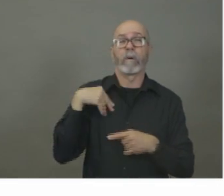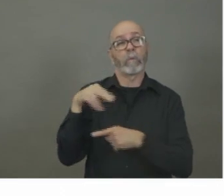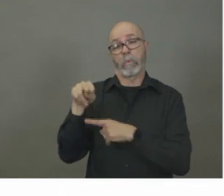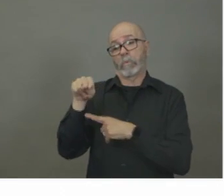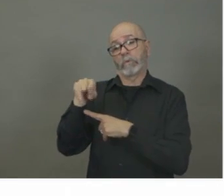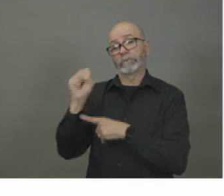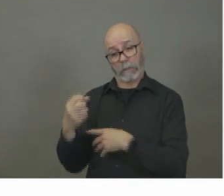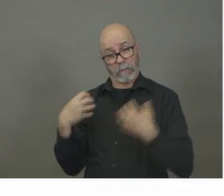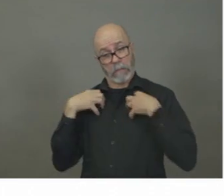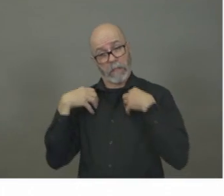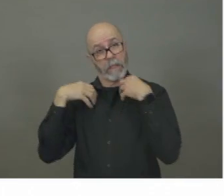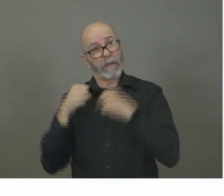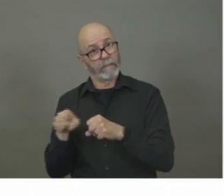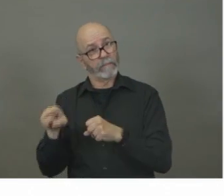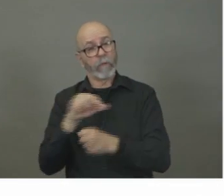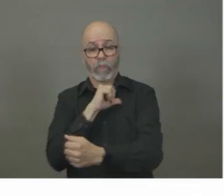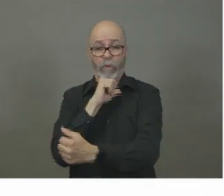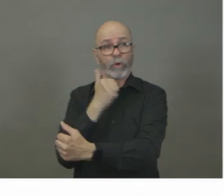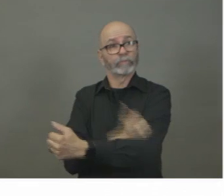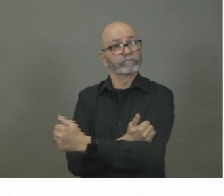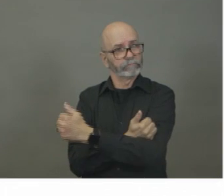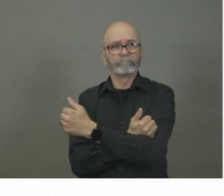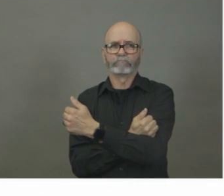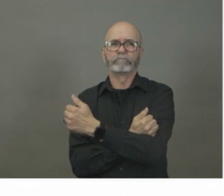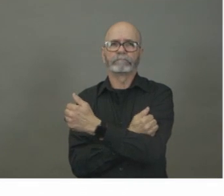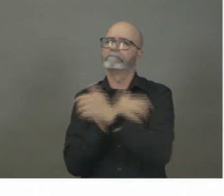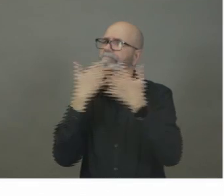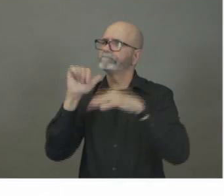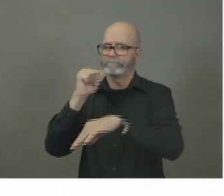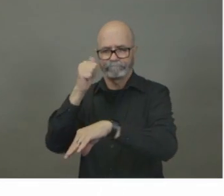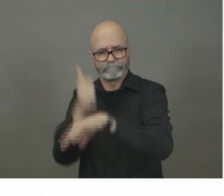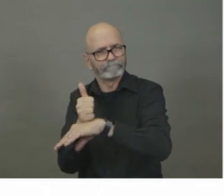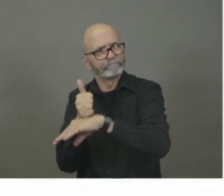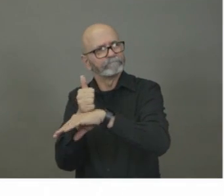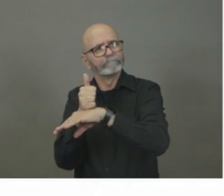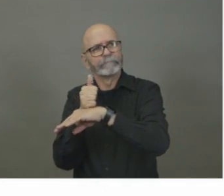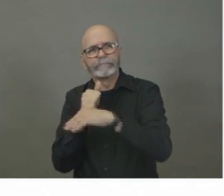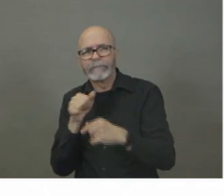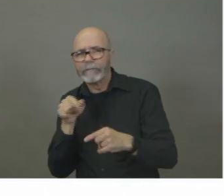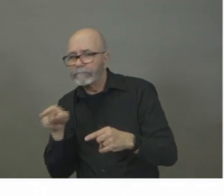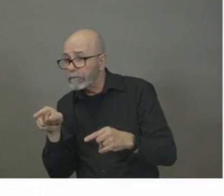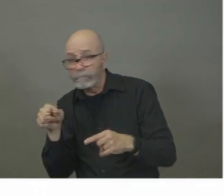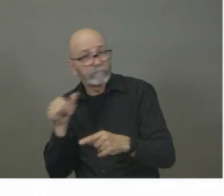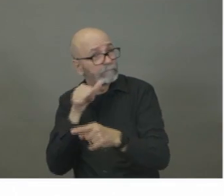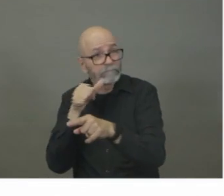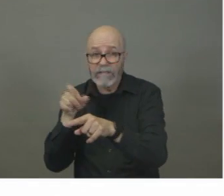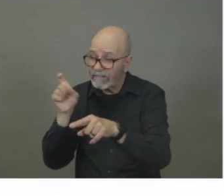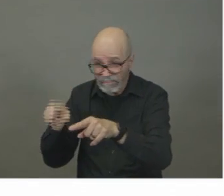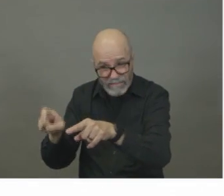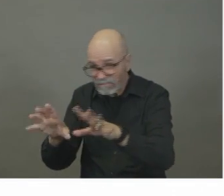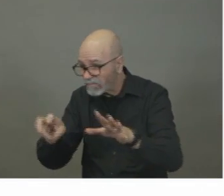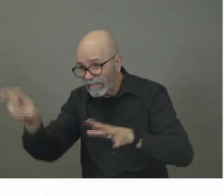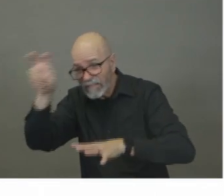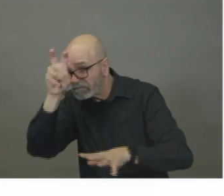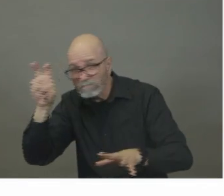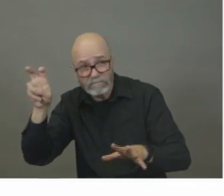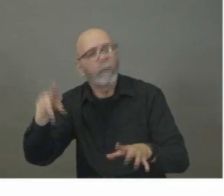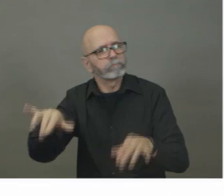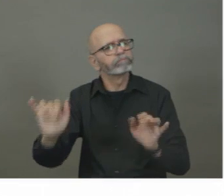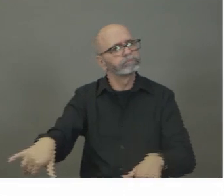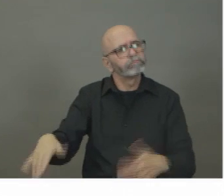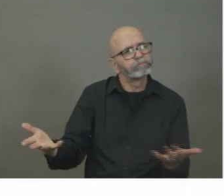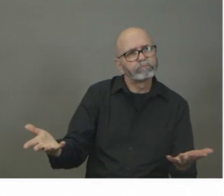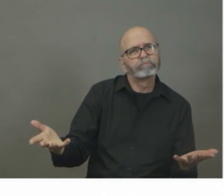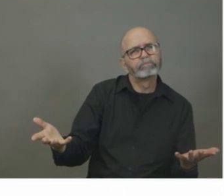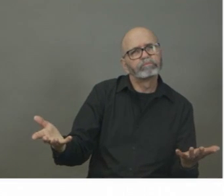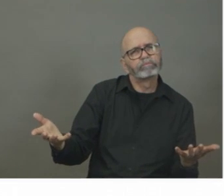is putting a directive, and we've done in the government, about non-essential travel. That's more to keep people at home doing the work